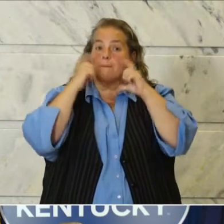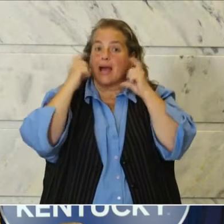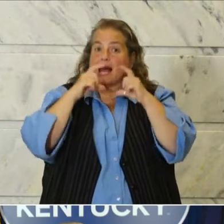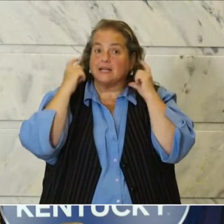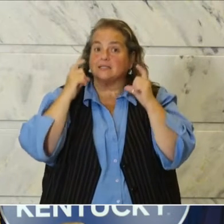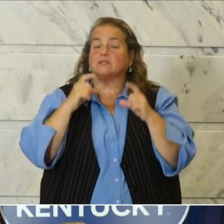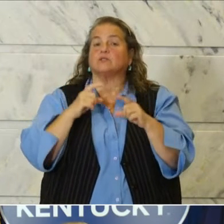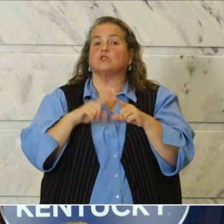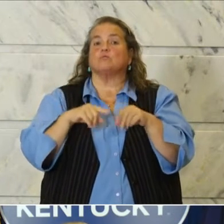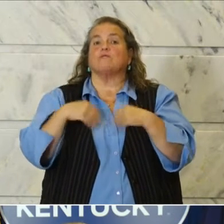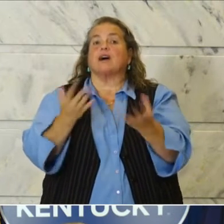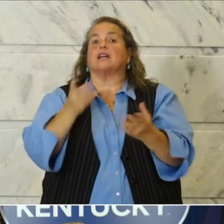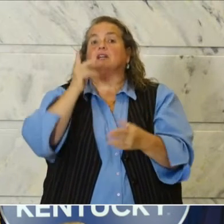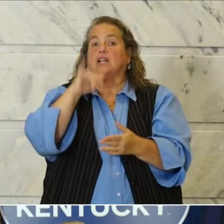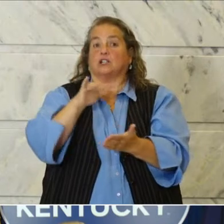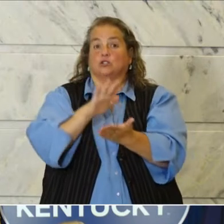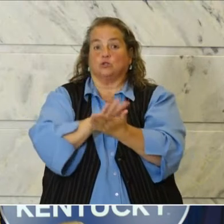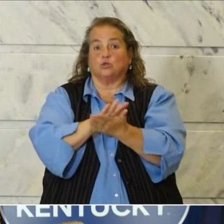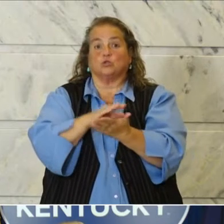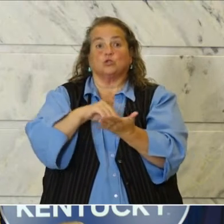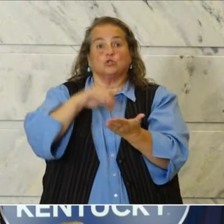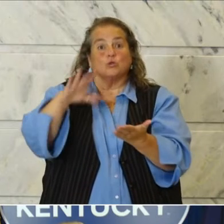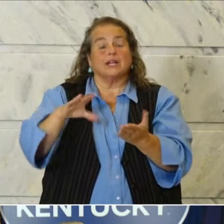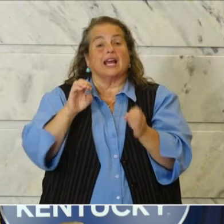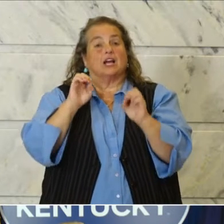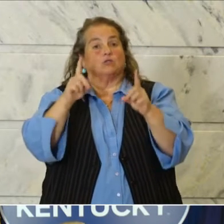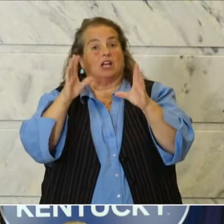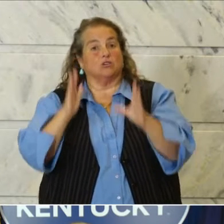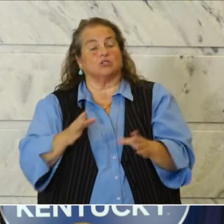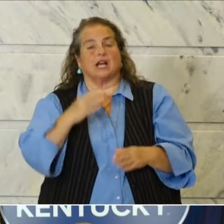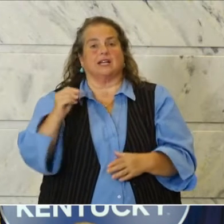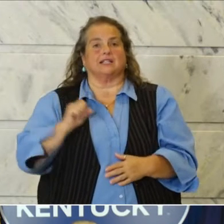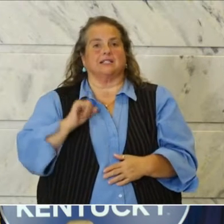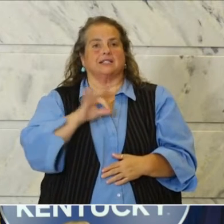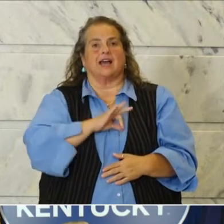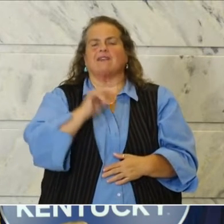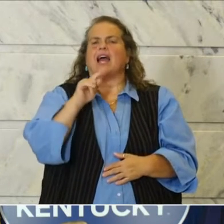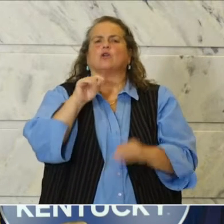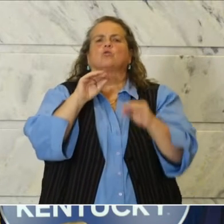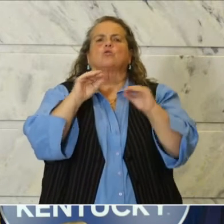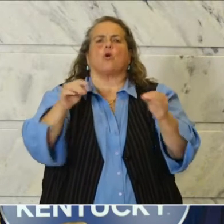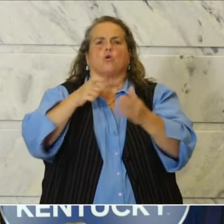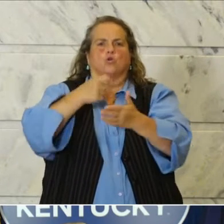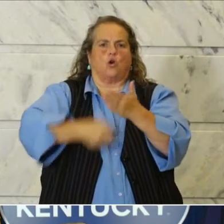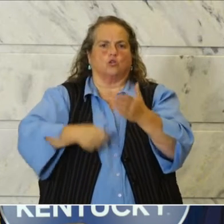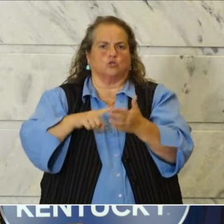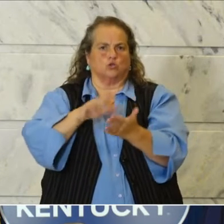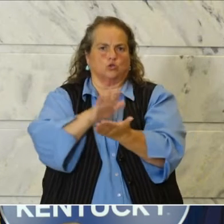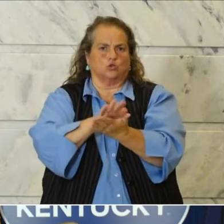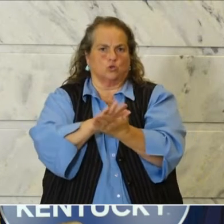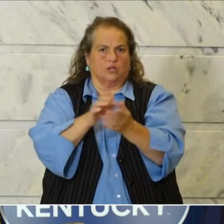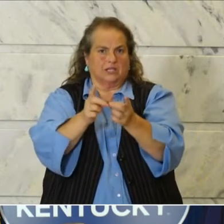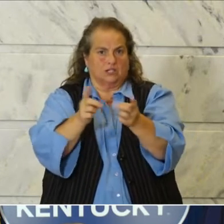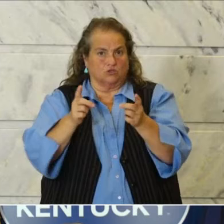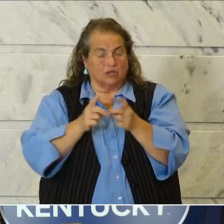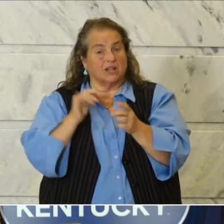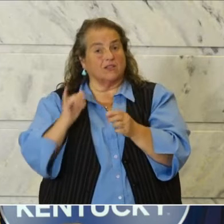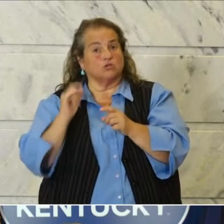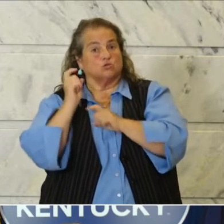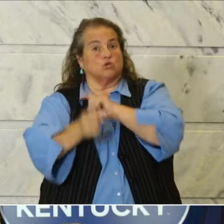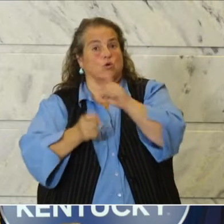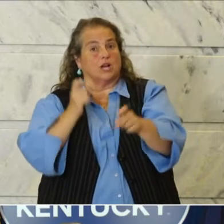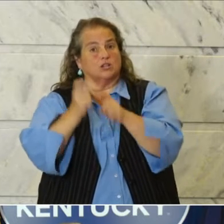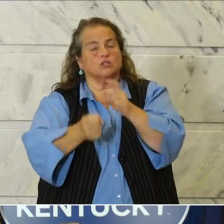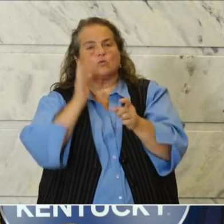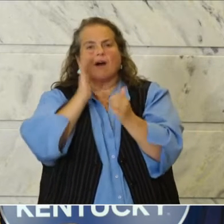provide to Kentucky schools for students, educators, and staff at no cost to the school districts. These donations will help our